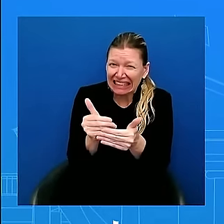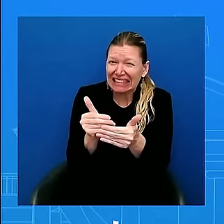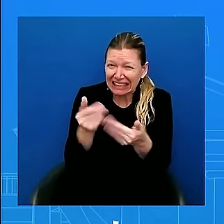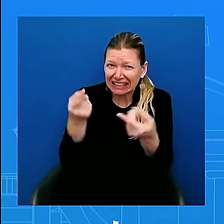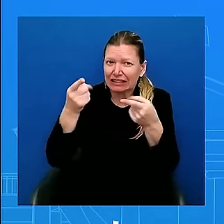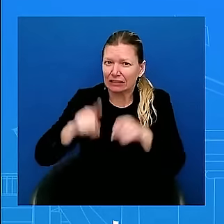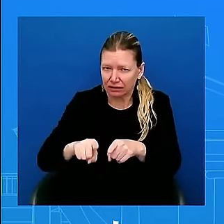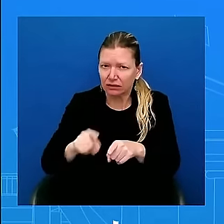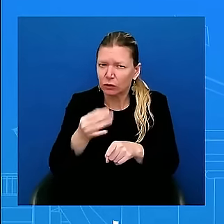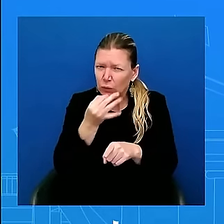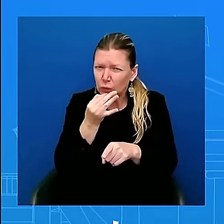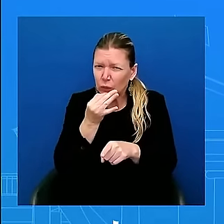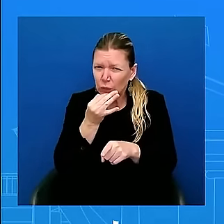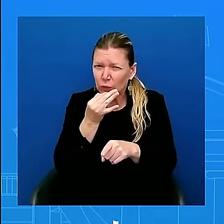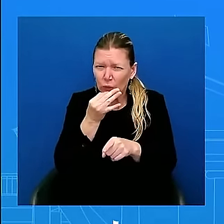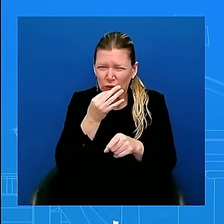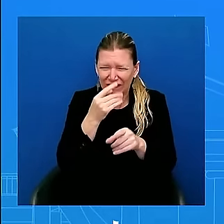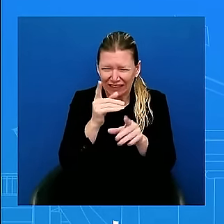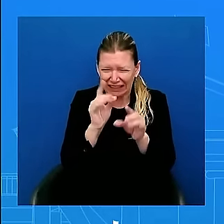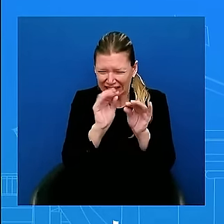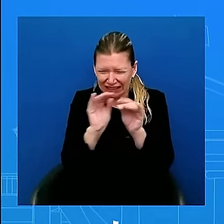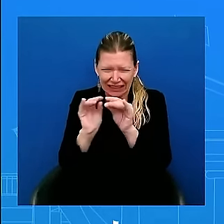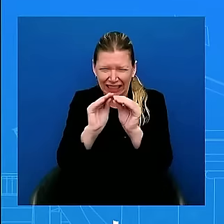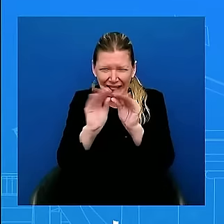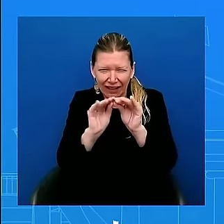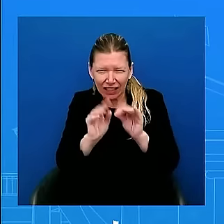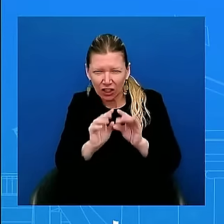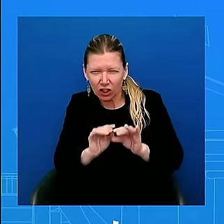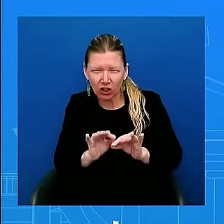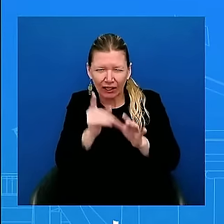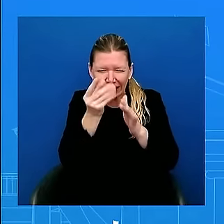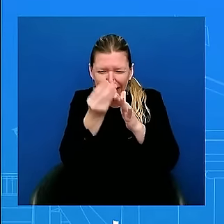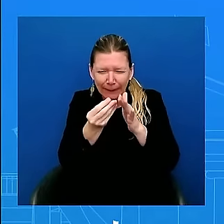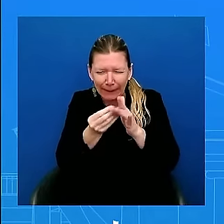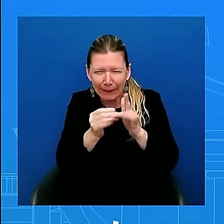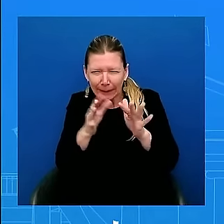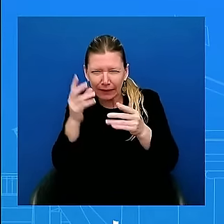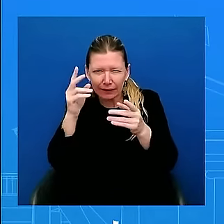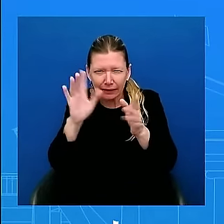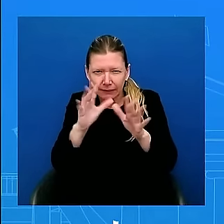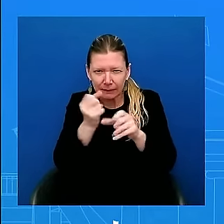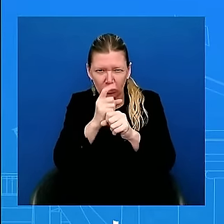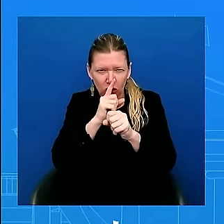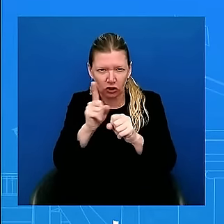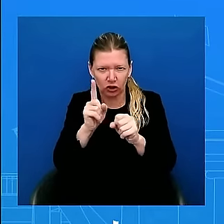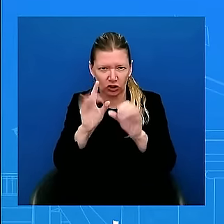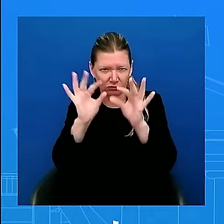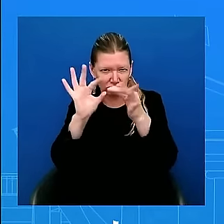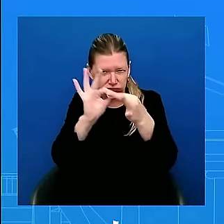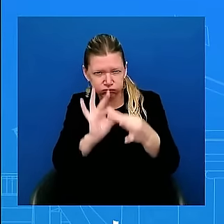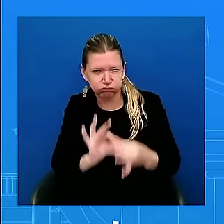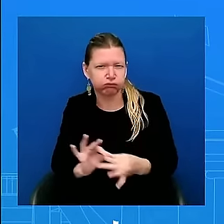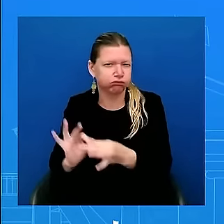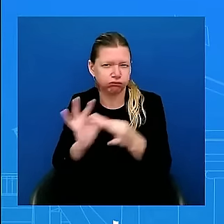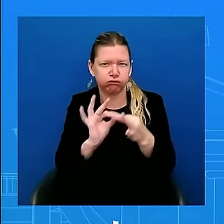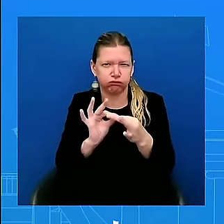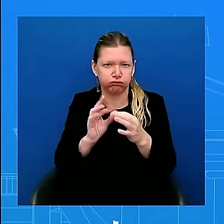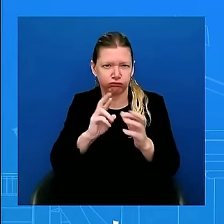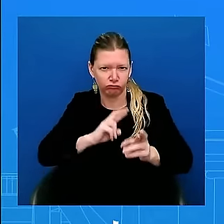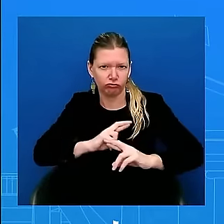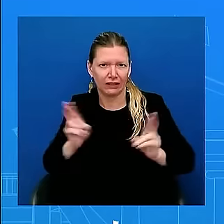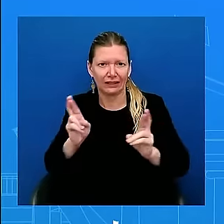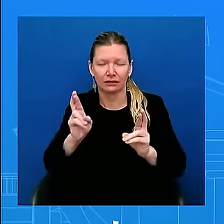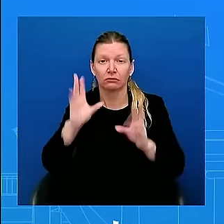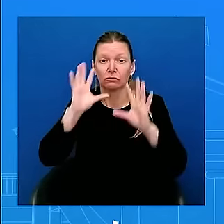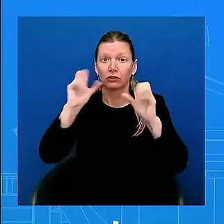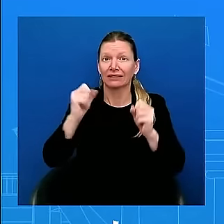President believes, that getting that hostage deal in place, getting that six-week ceasefire, that's the best way to get all these loved ones back with their families. Go ahead, Richard.